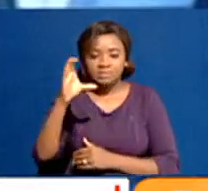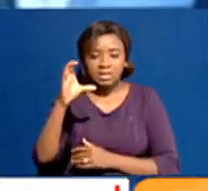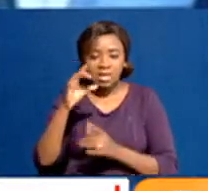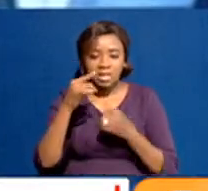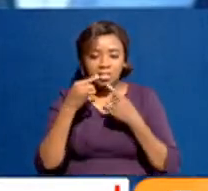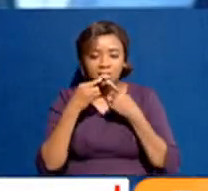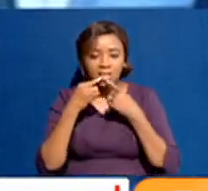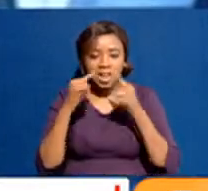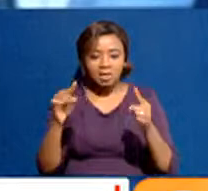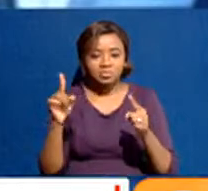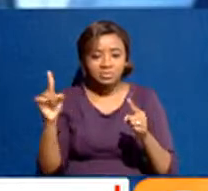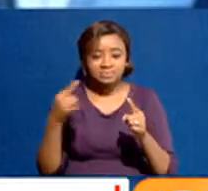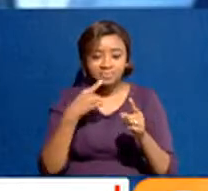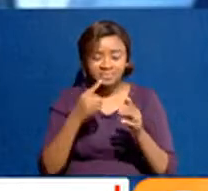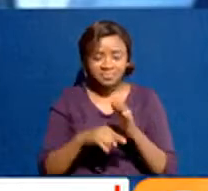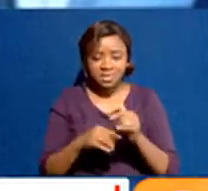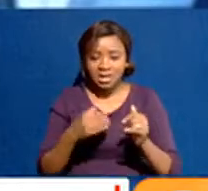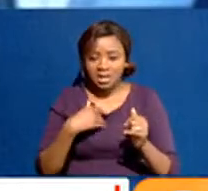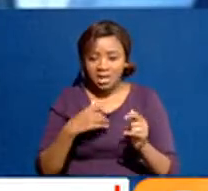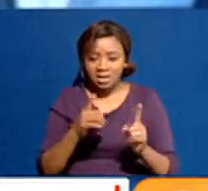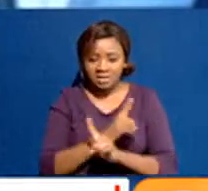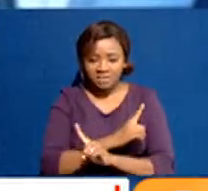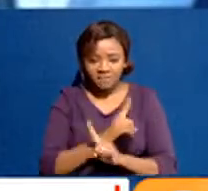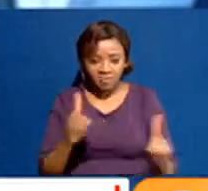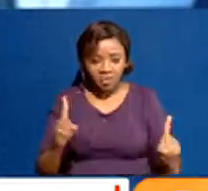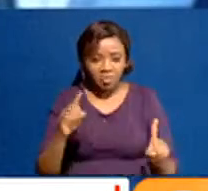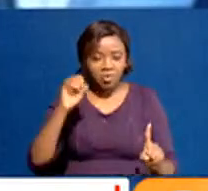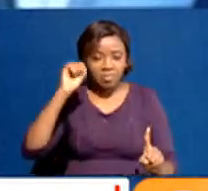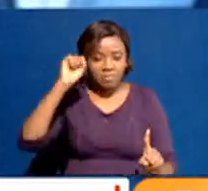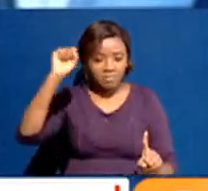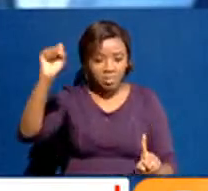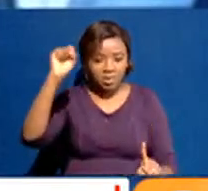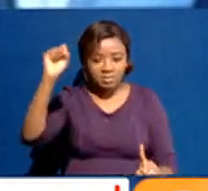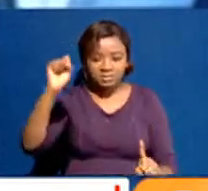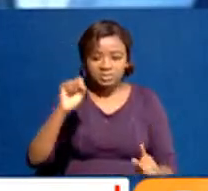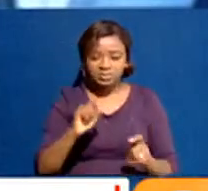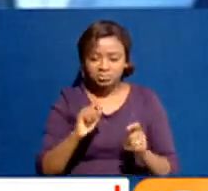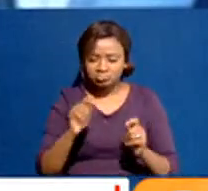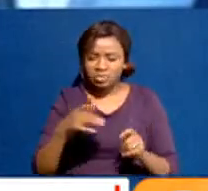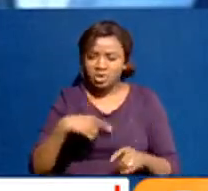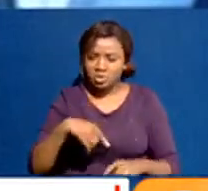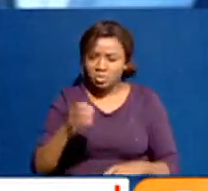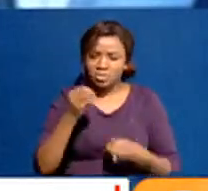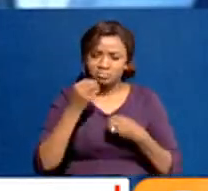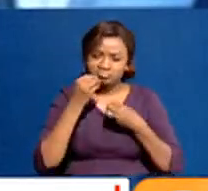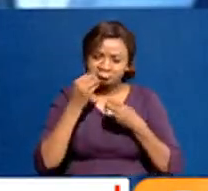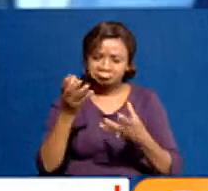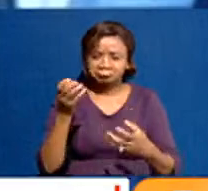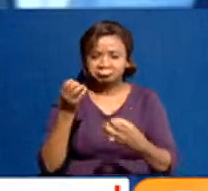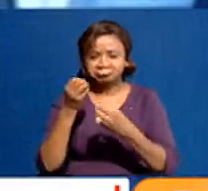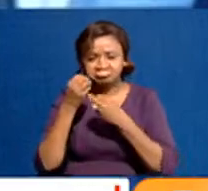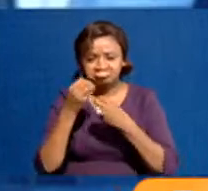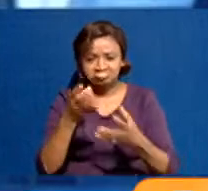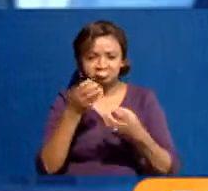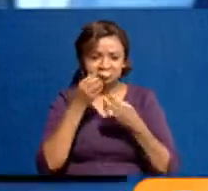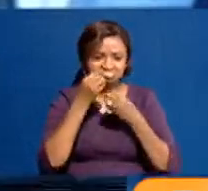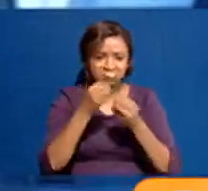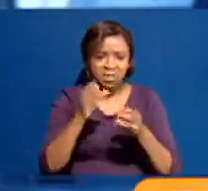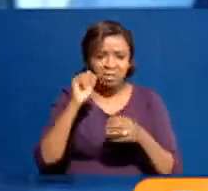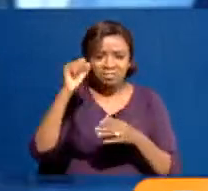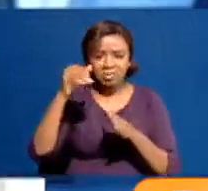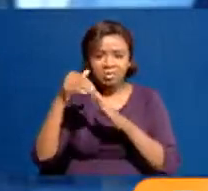will be no politics of retribution. And he said this severally. He went on a charm offensive, reaching out to various